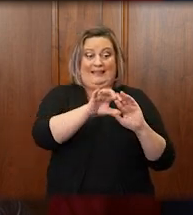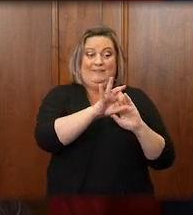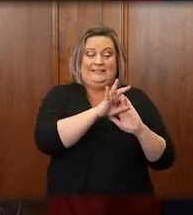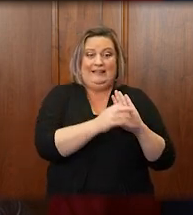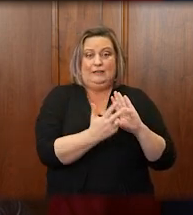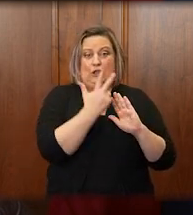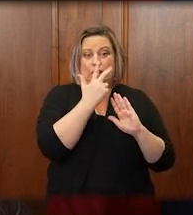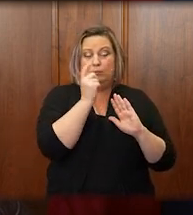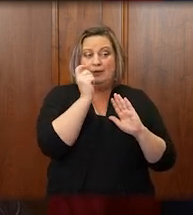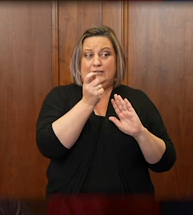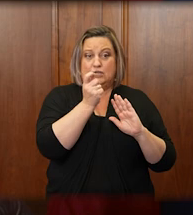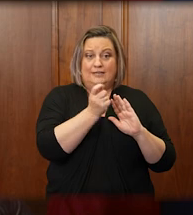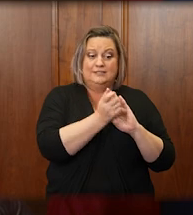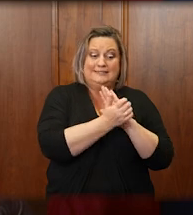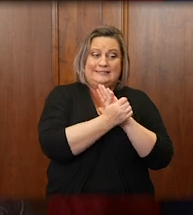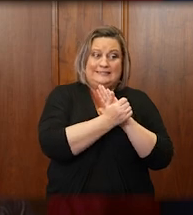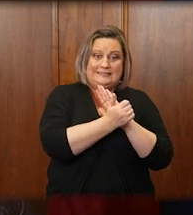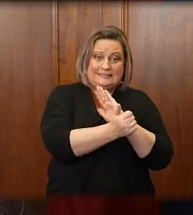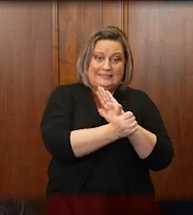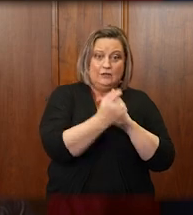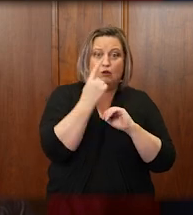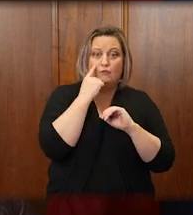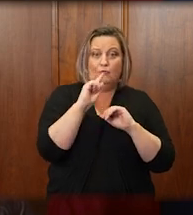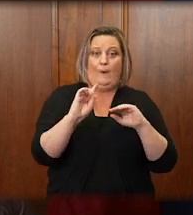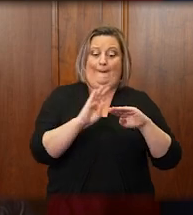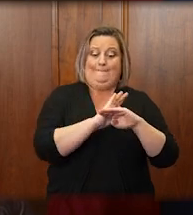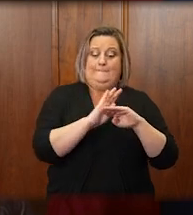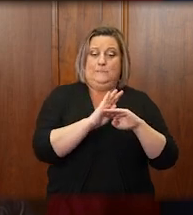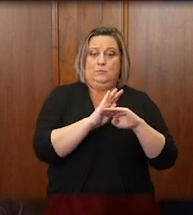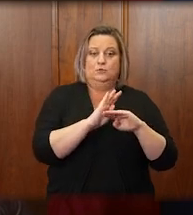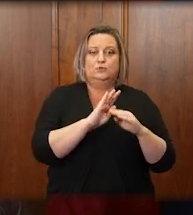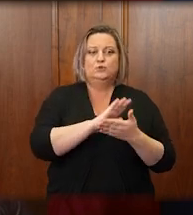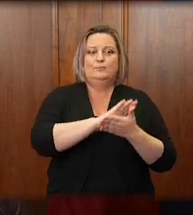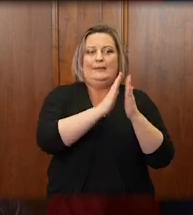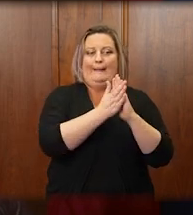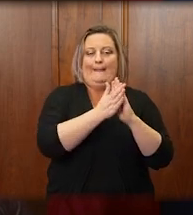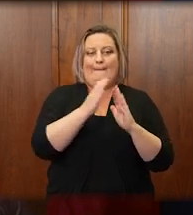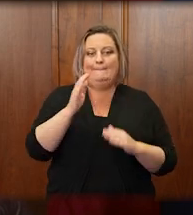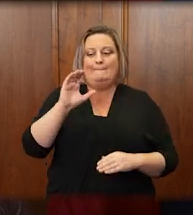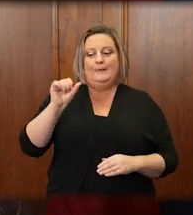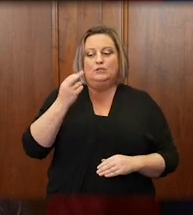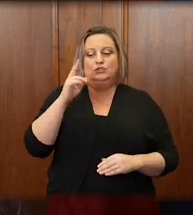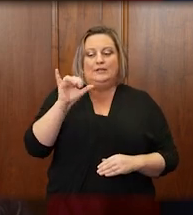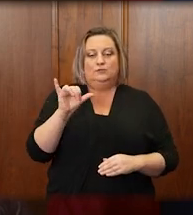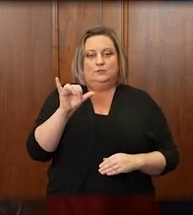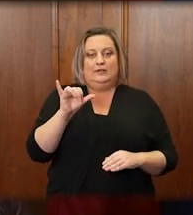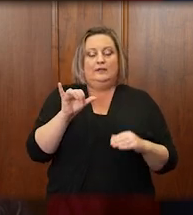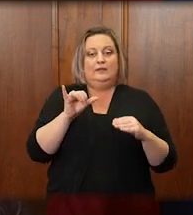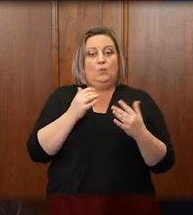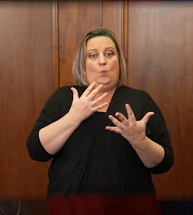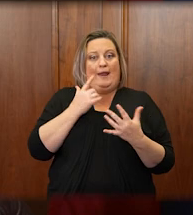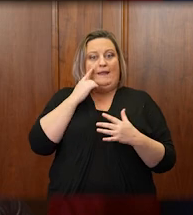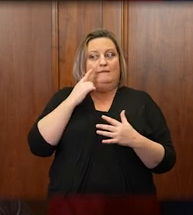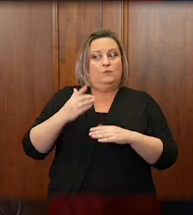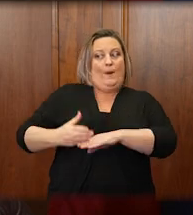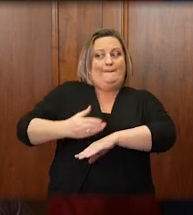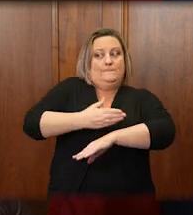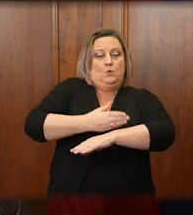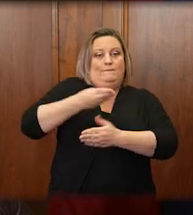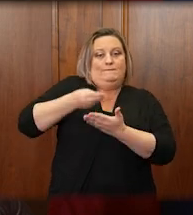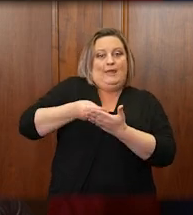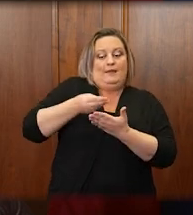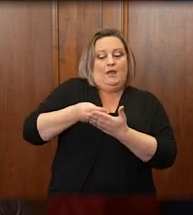judges skilled in commercial dispute resolution to serve as Chancery Court judges until things improve economically